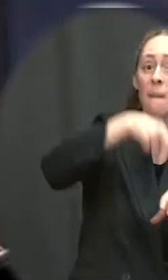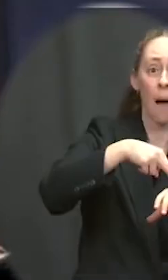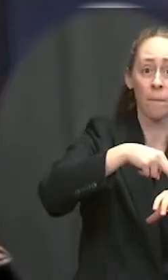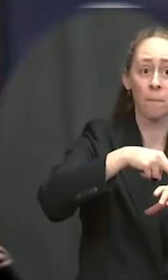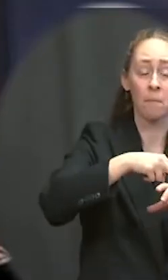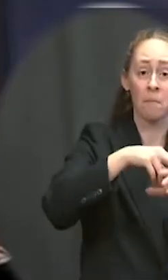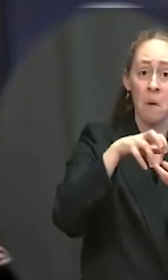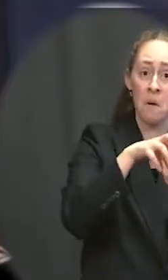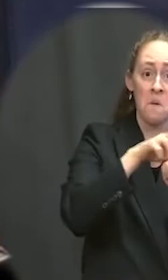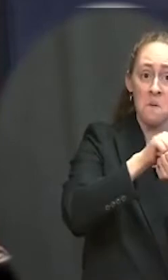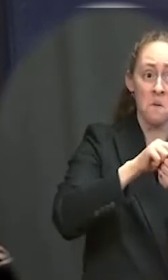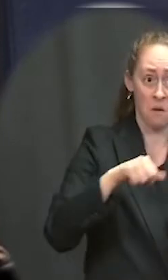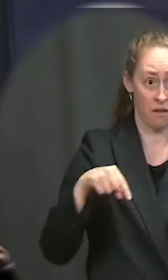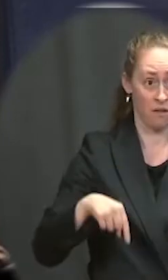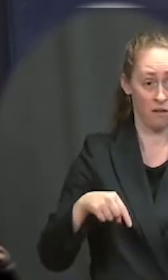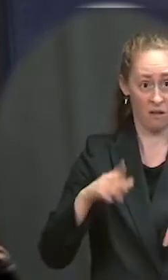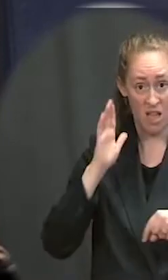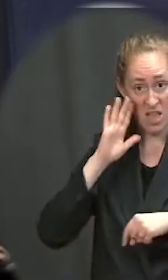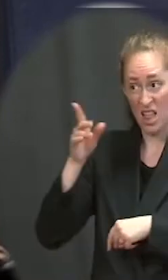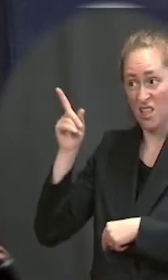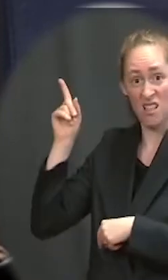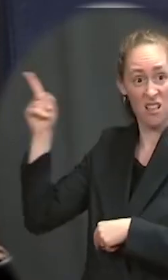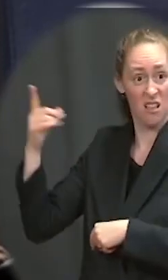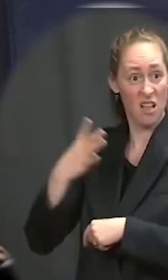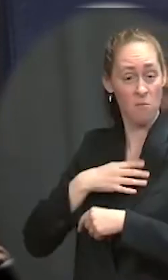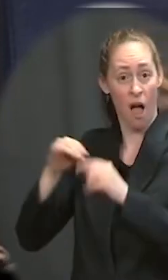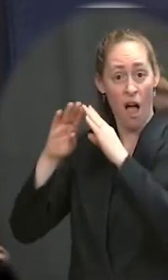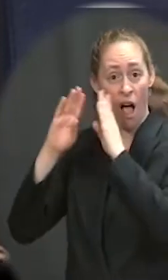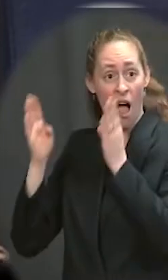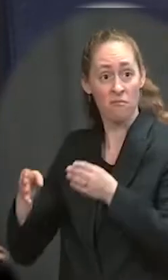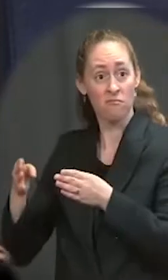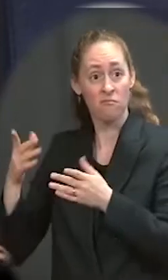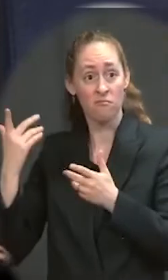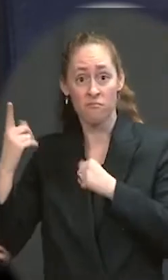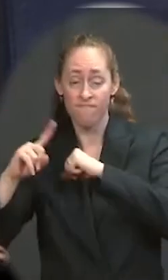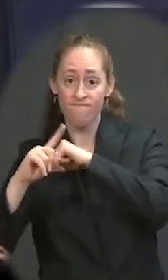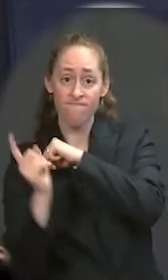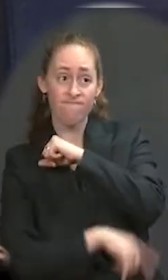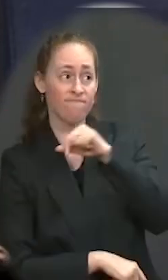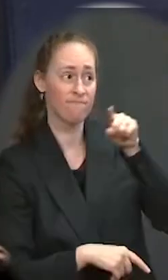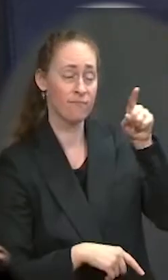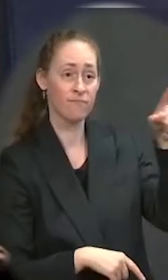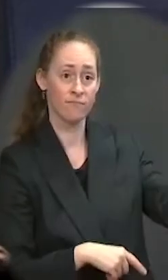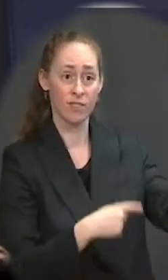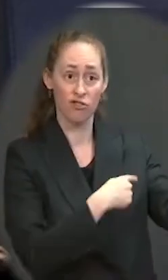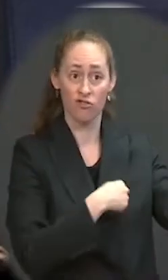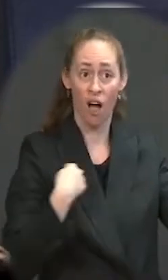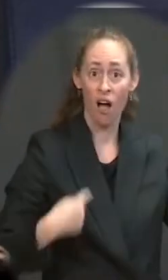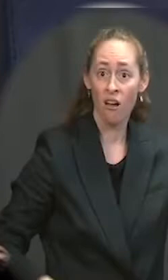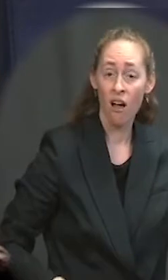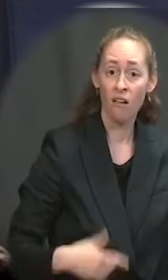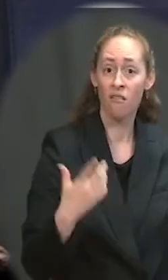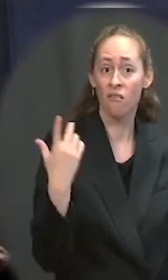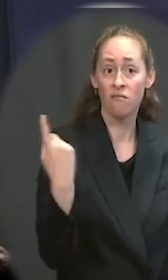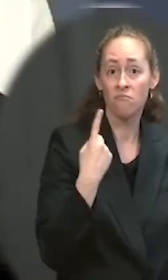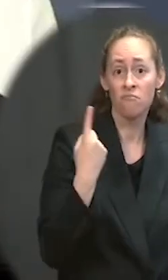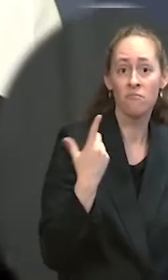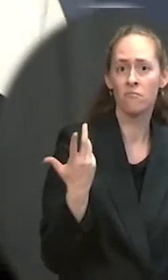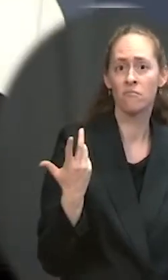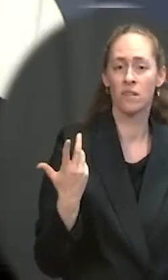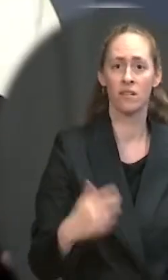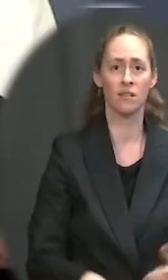China paying some sort of compensation as required by the U.N. space liability convention? Well,